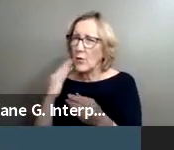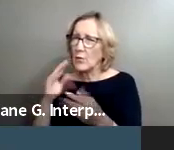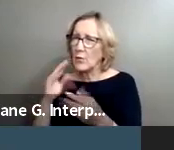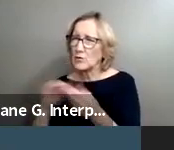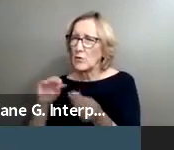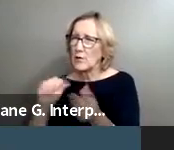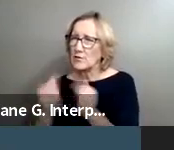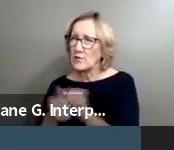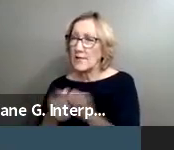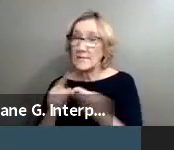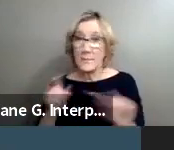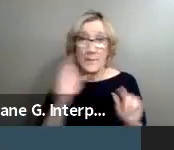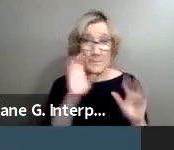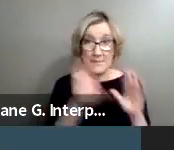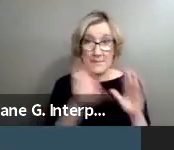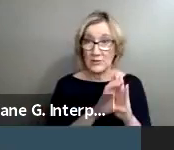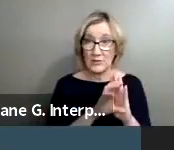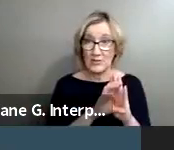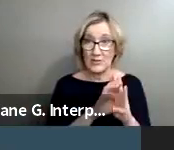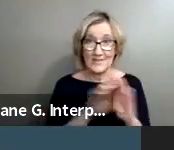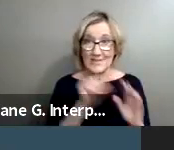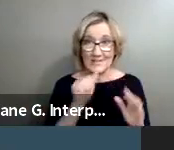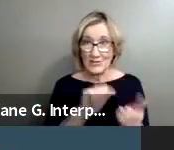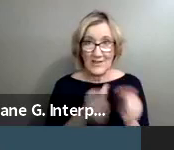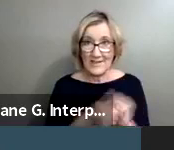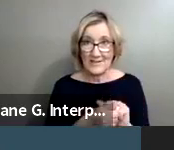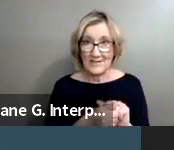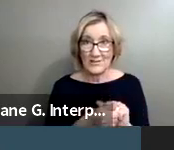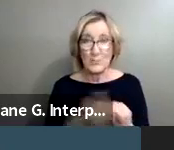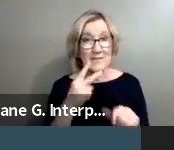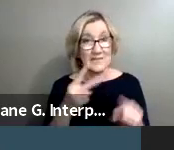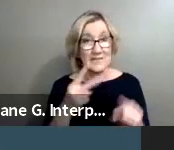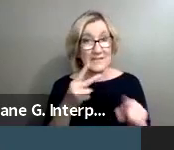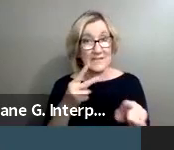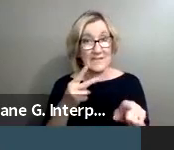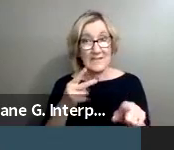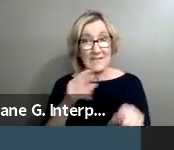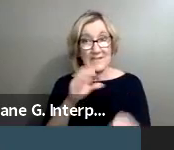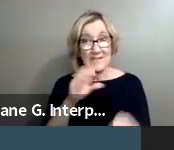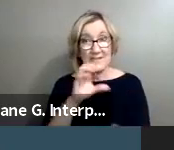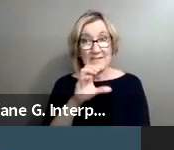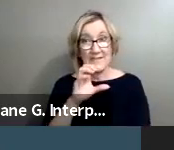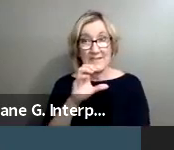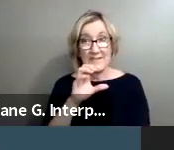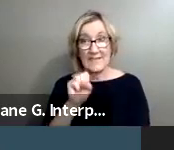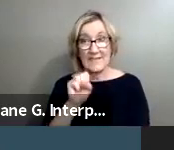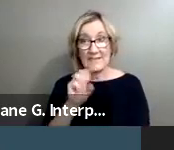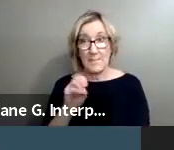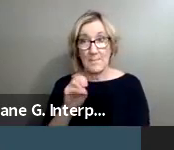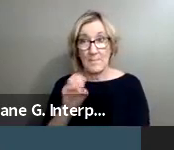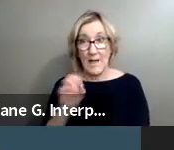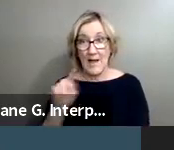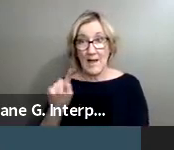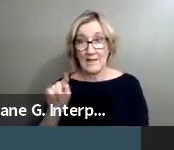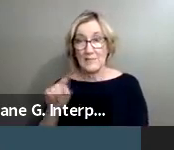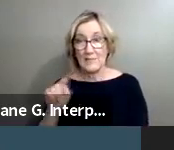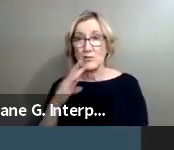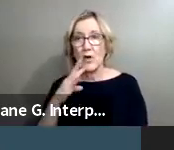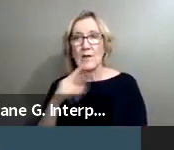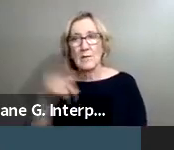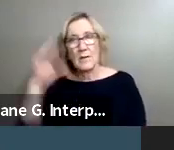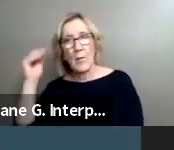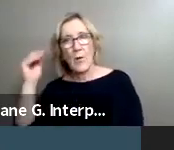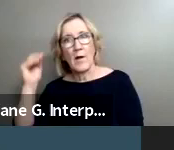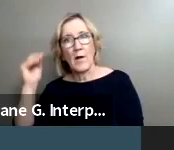here, we have C.S. talking to a boy. And the interesting part about this picture is that boy is actually, his dad